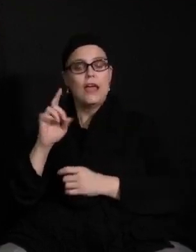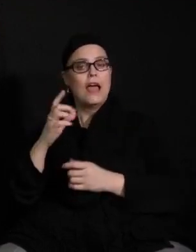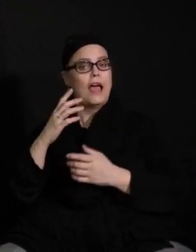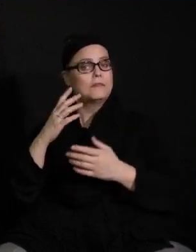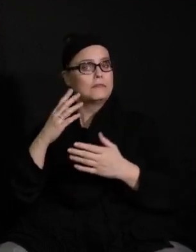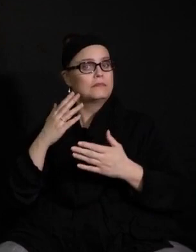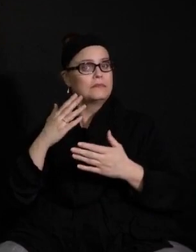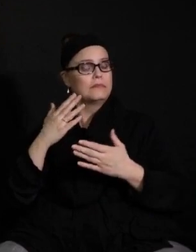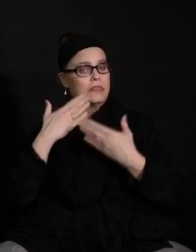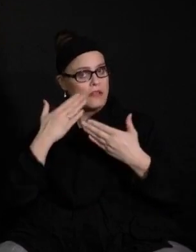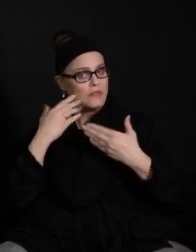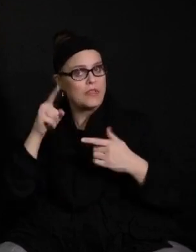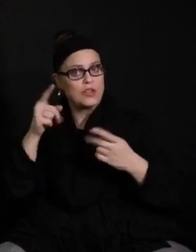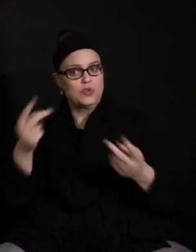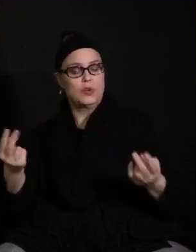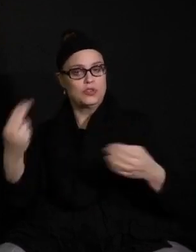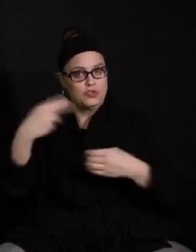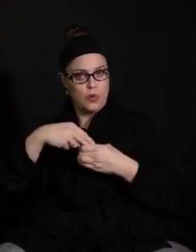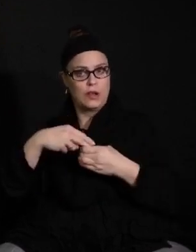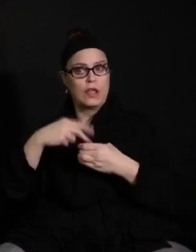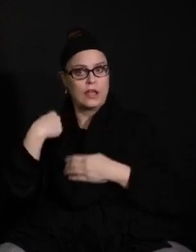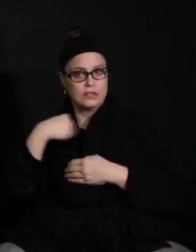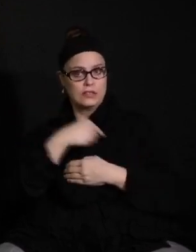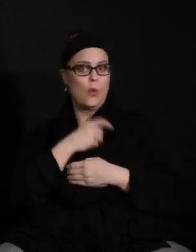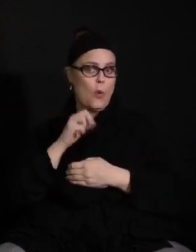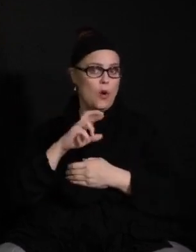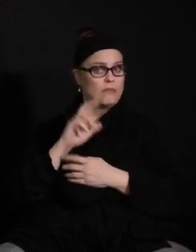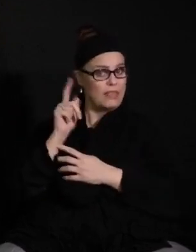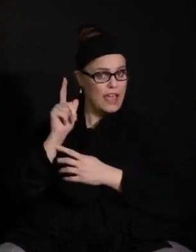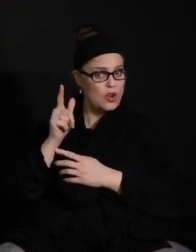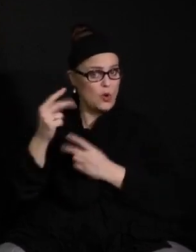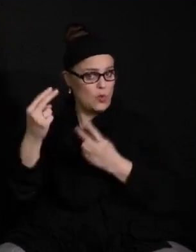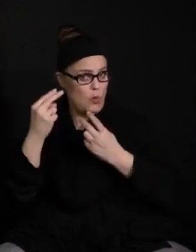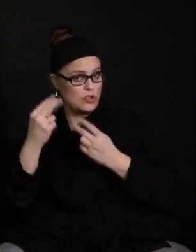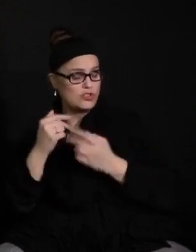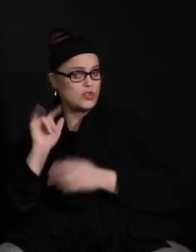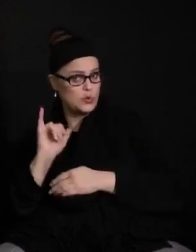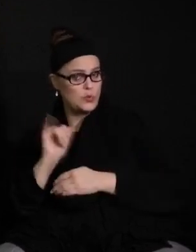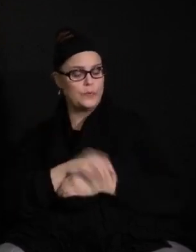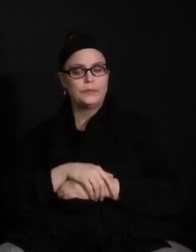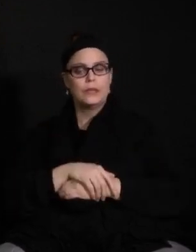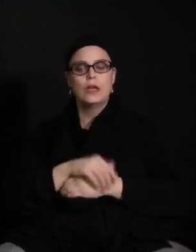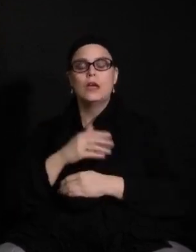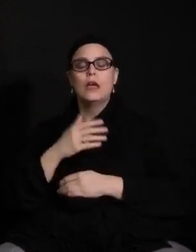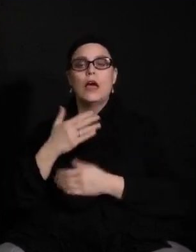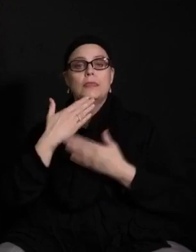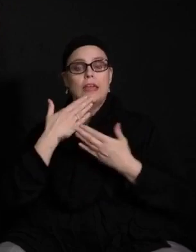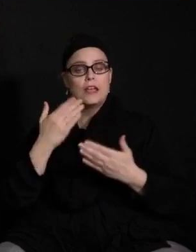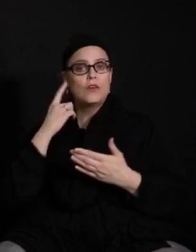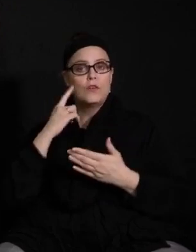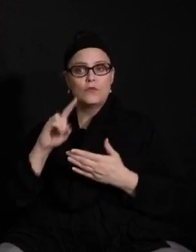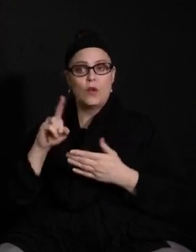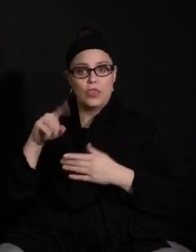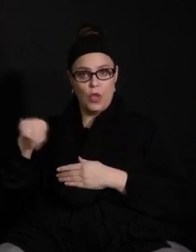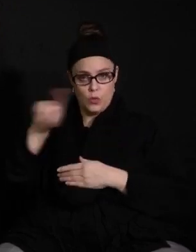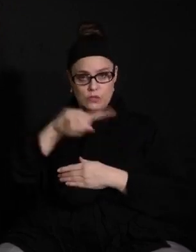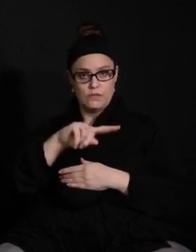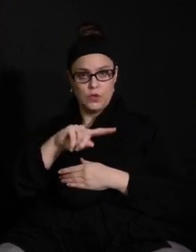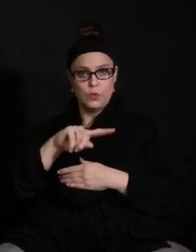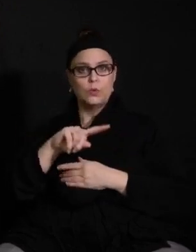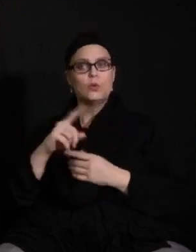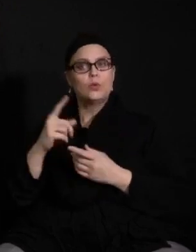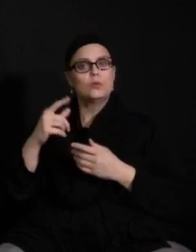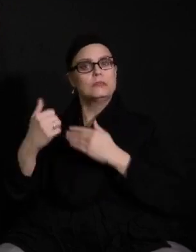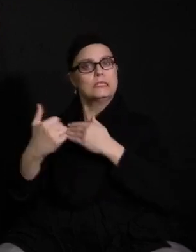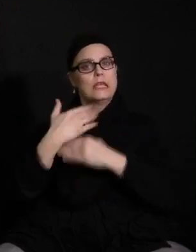watching this sometime in the future after we post tonight's conversation. I'm grateful to those of you who submitted questions for us to share in discussion tonight